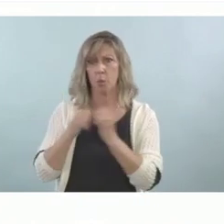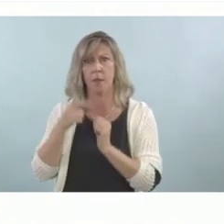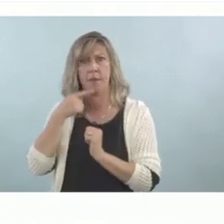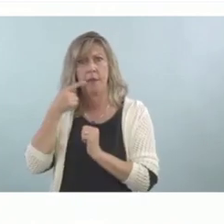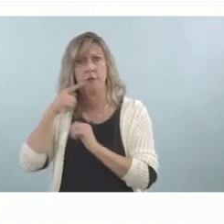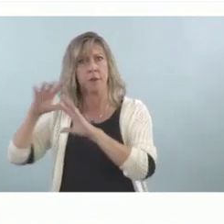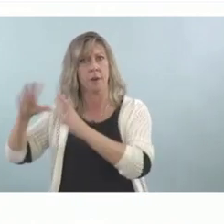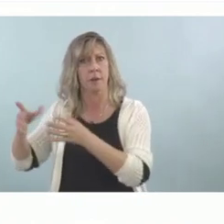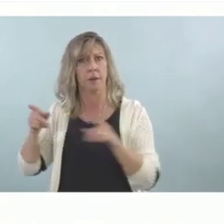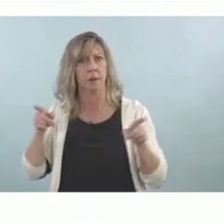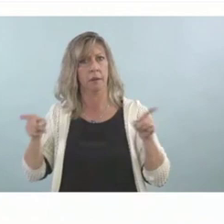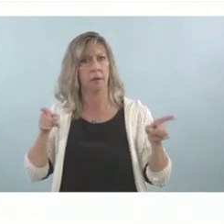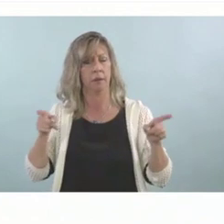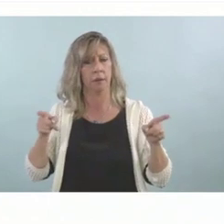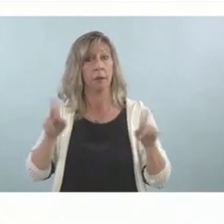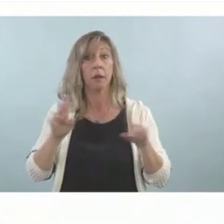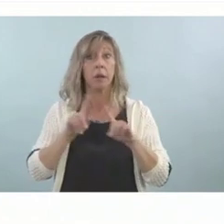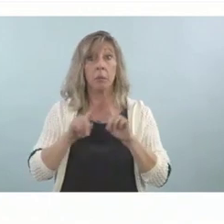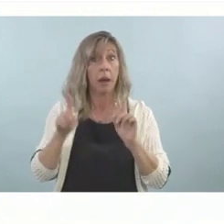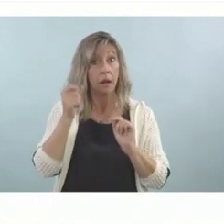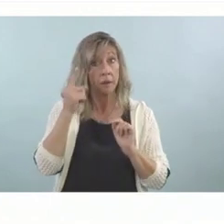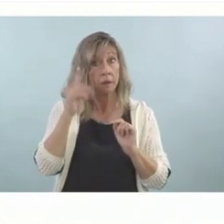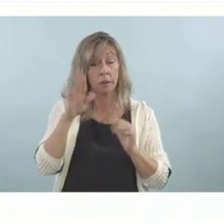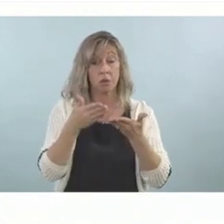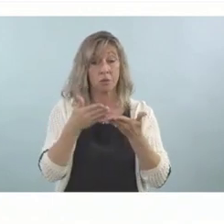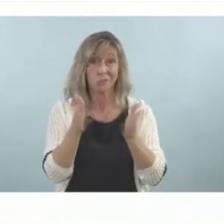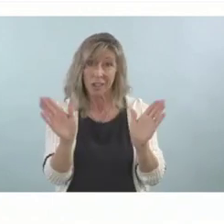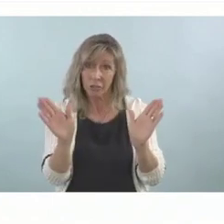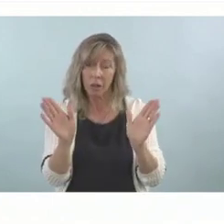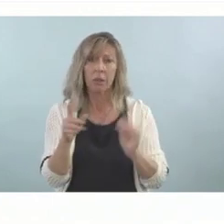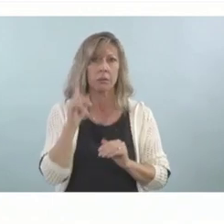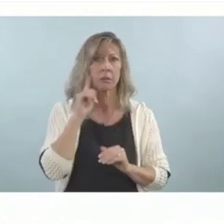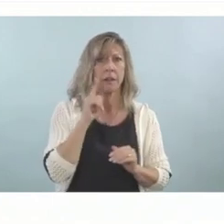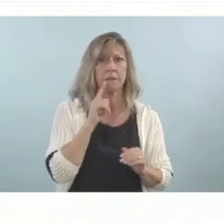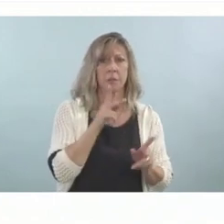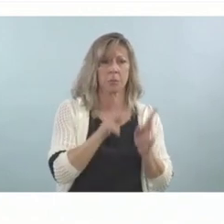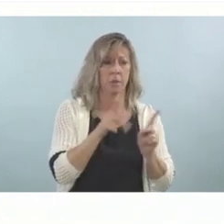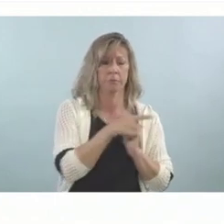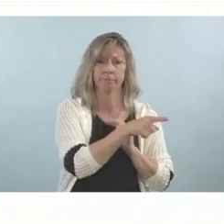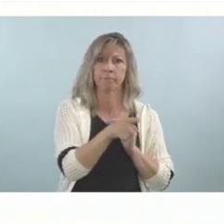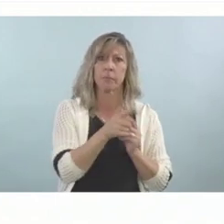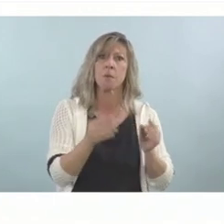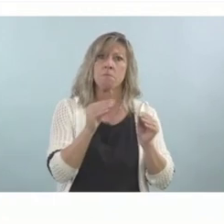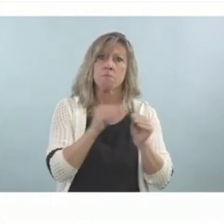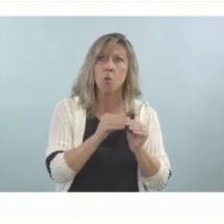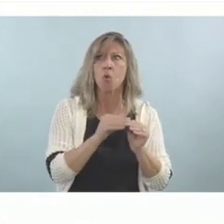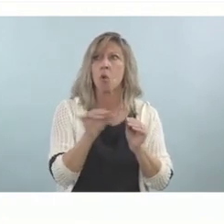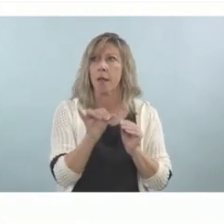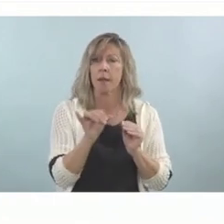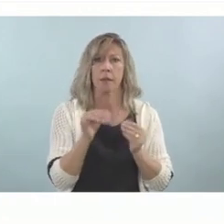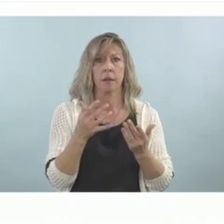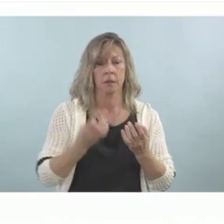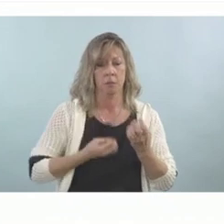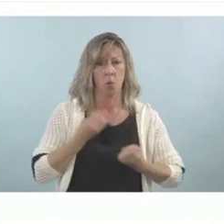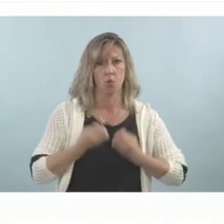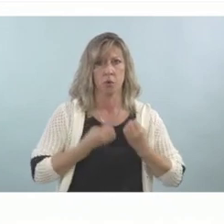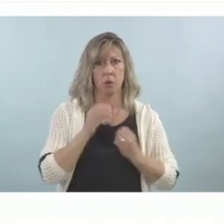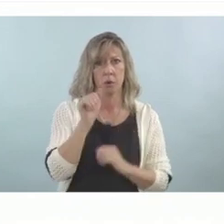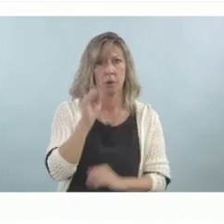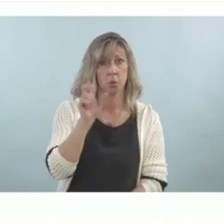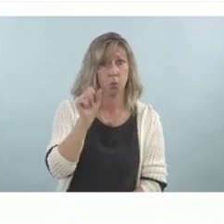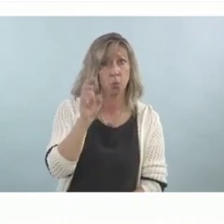people are more likely to be emotionally abused than hard of hearing peers. I think that when we compare these to hearing people, we're going to see that